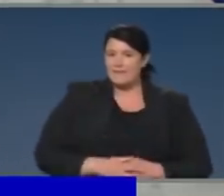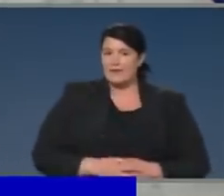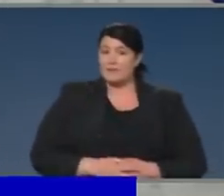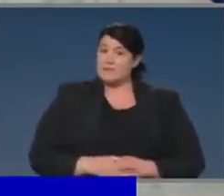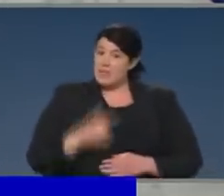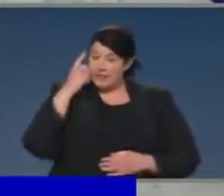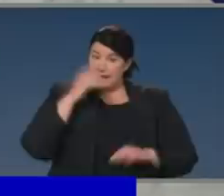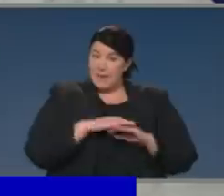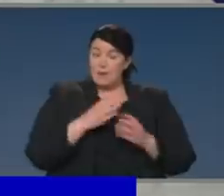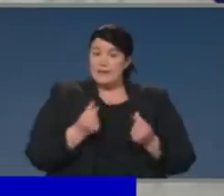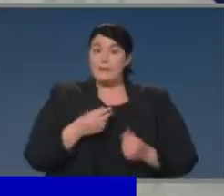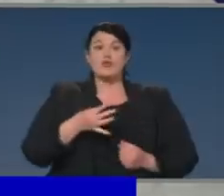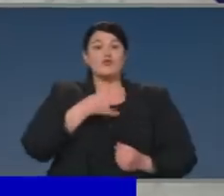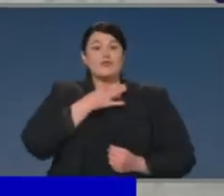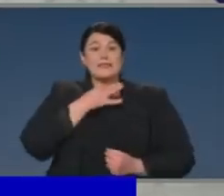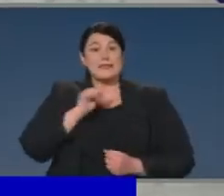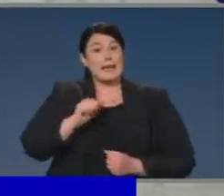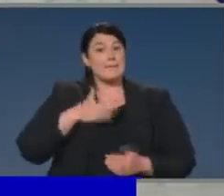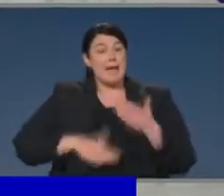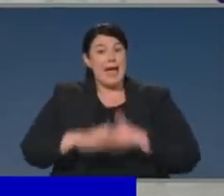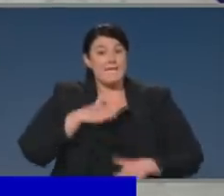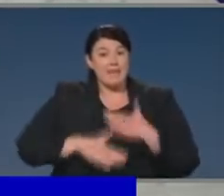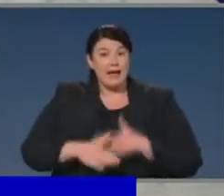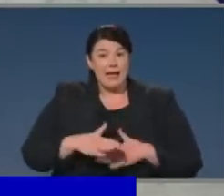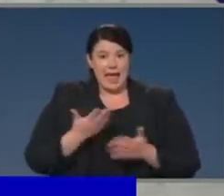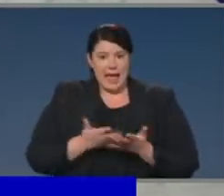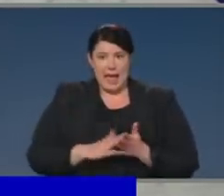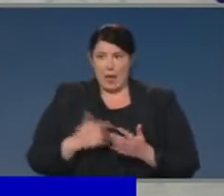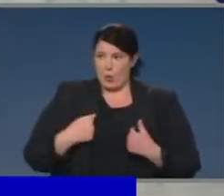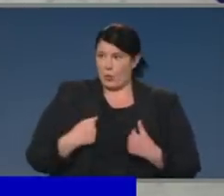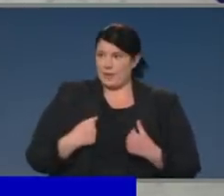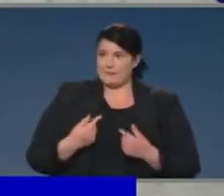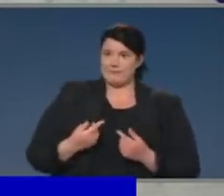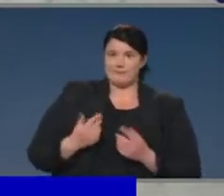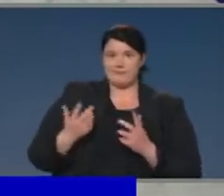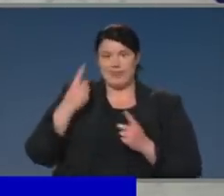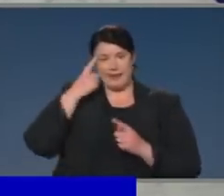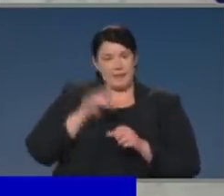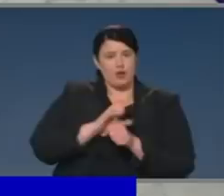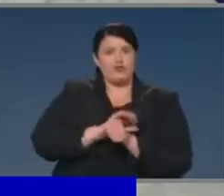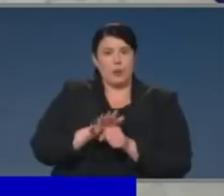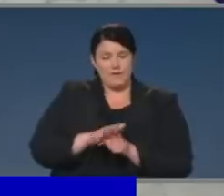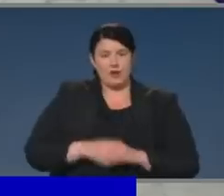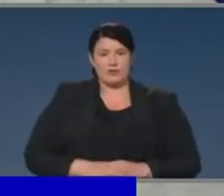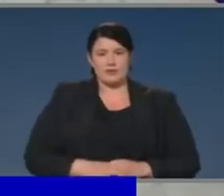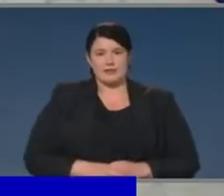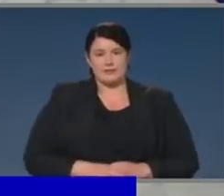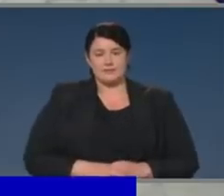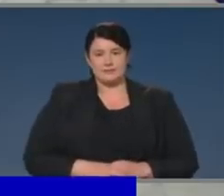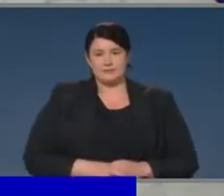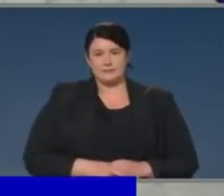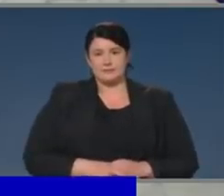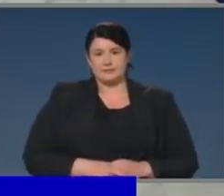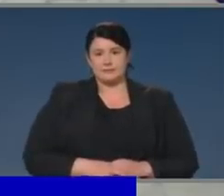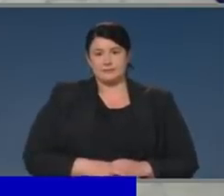behaviour, that so many of us engaging in to try and cope with the pandemic, we need to address those health issues, those health issues associated